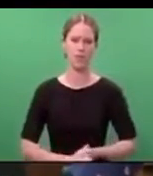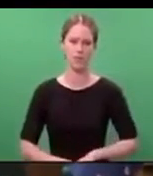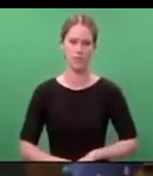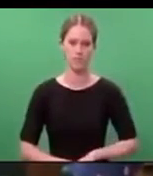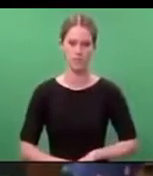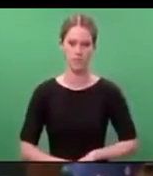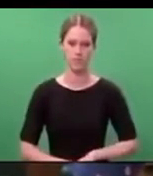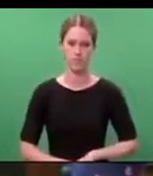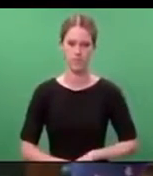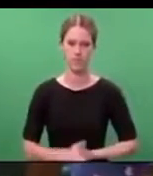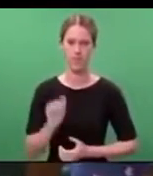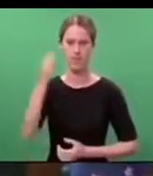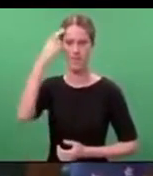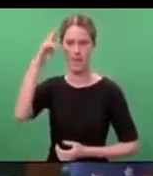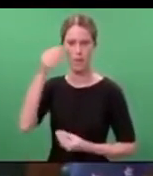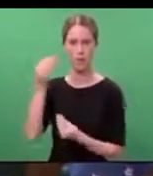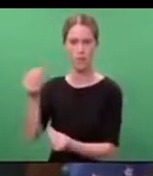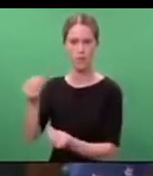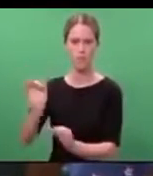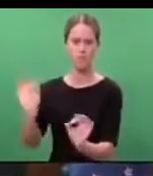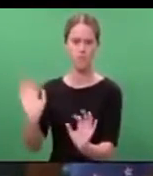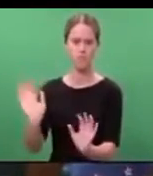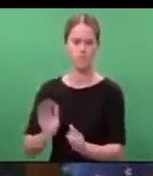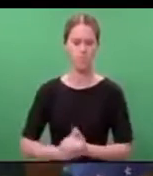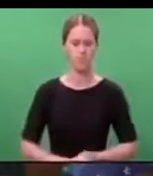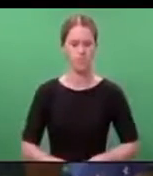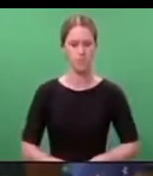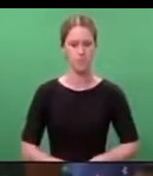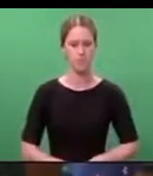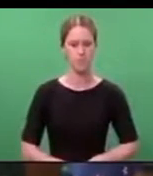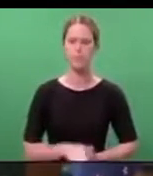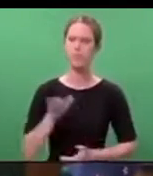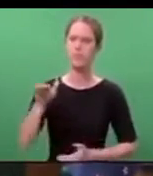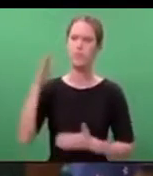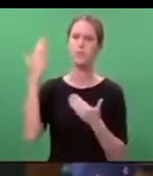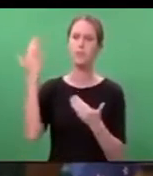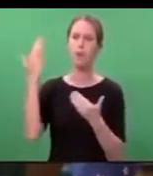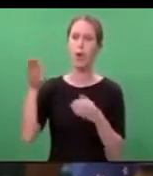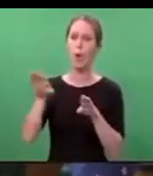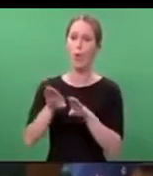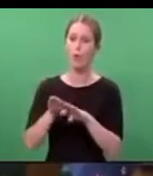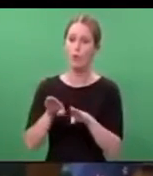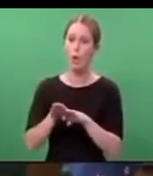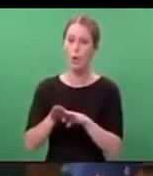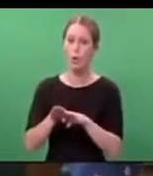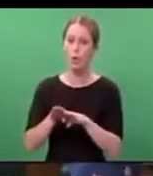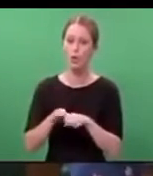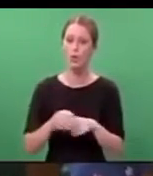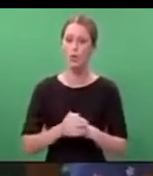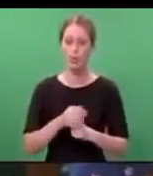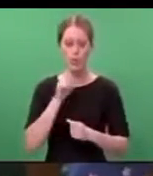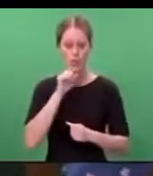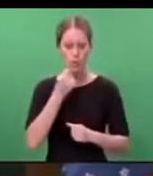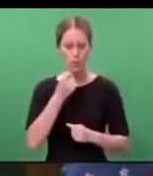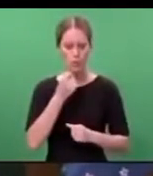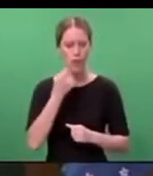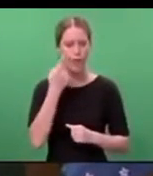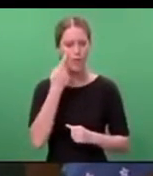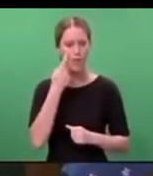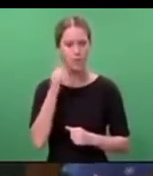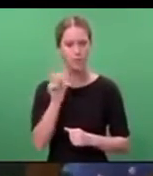not even his name. Mr Speaker, we will also look at the role